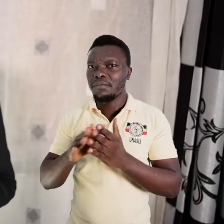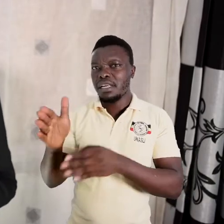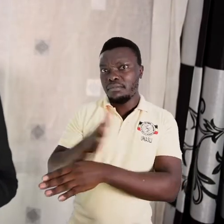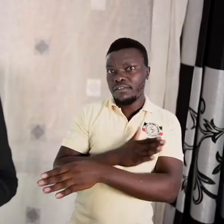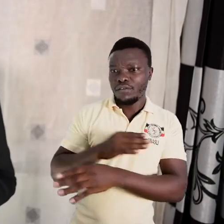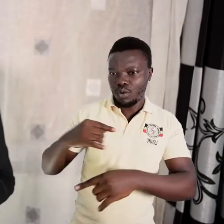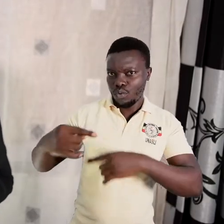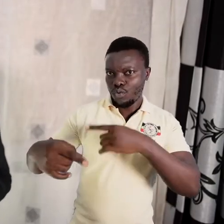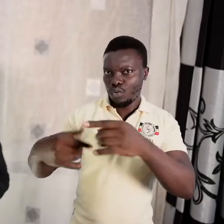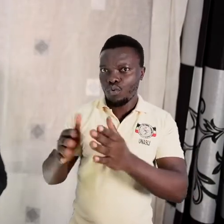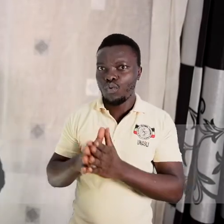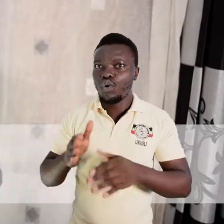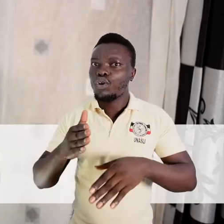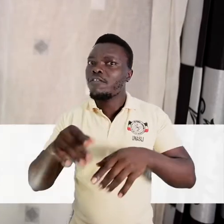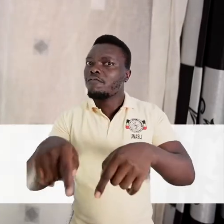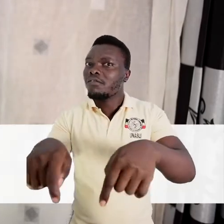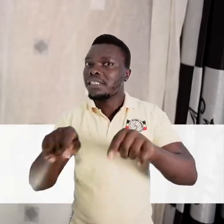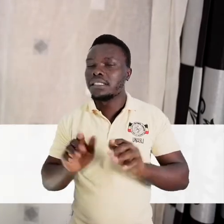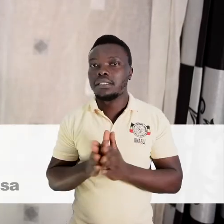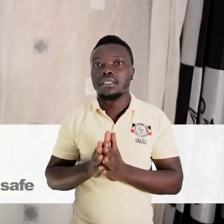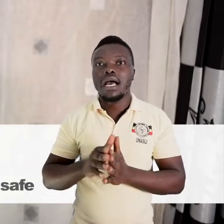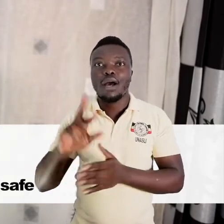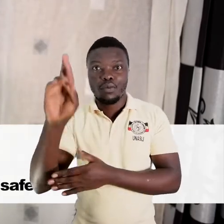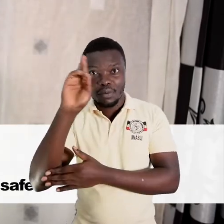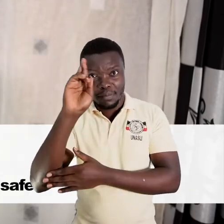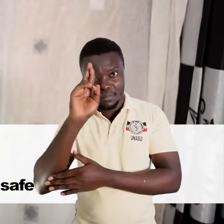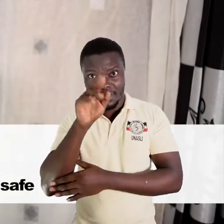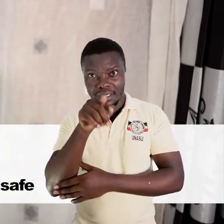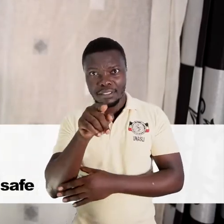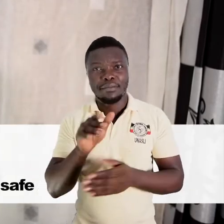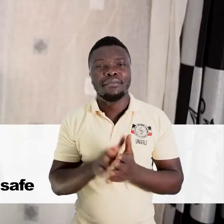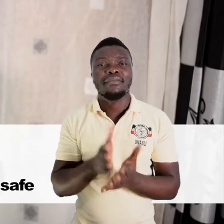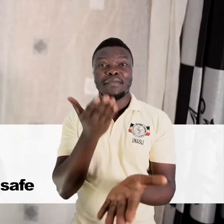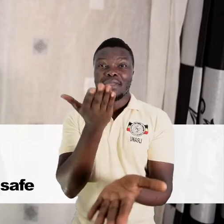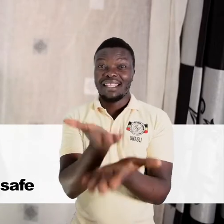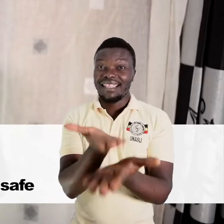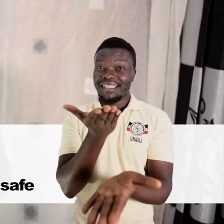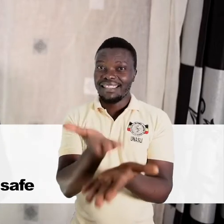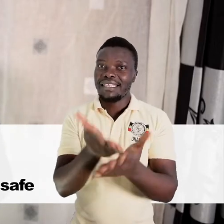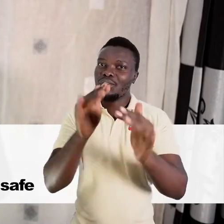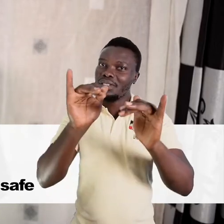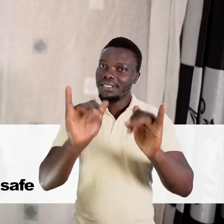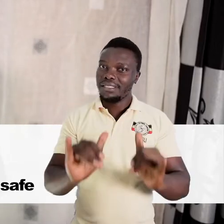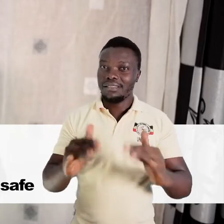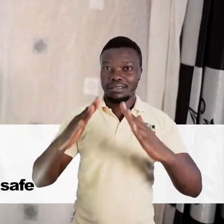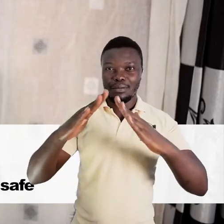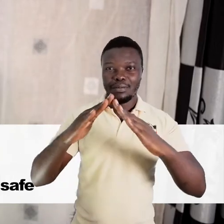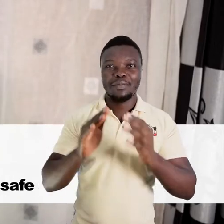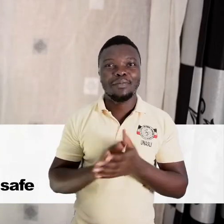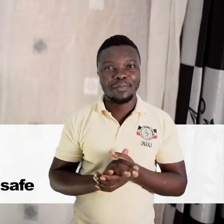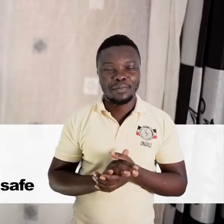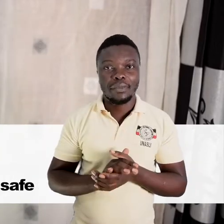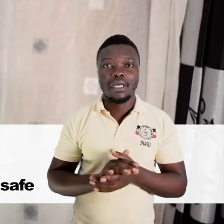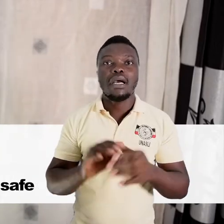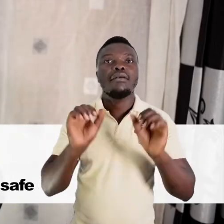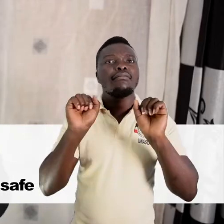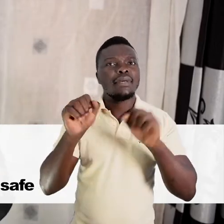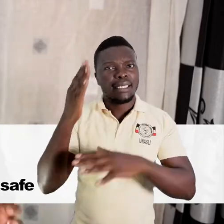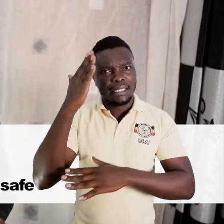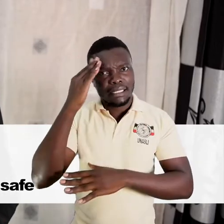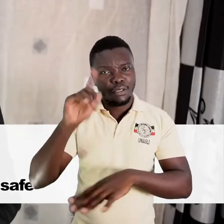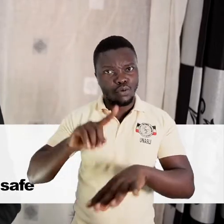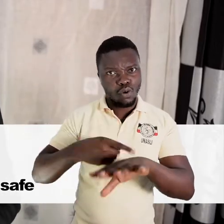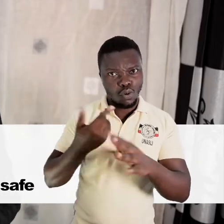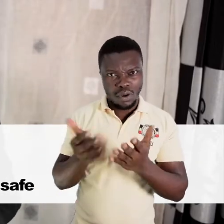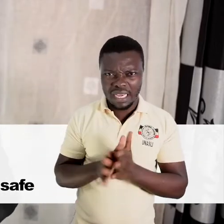fishing I just want to remind you that please stay at home and ensure that